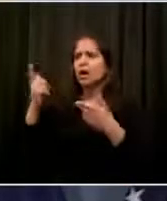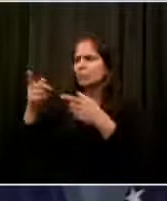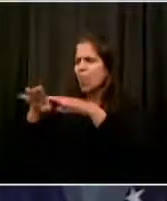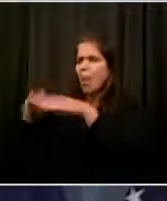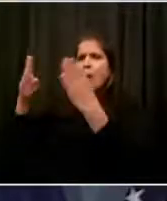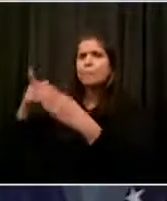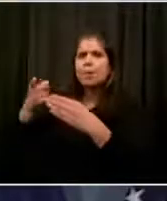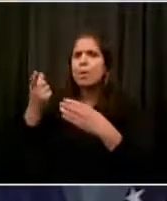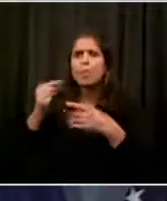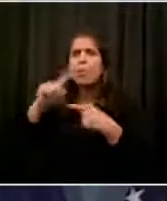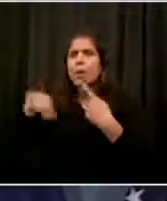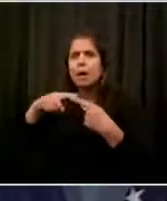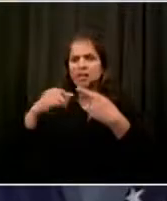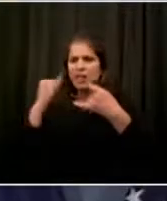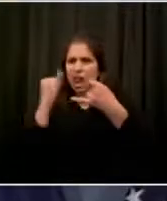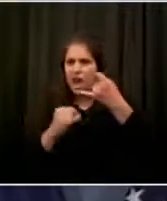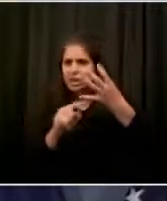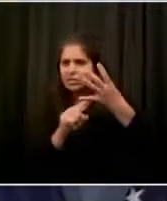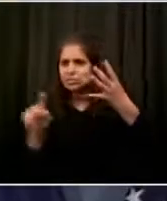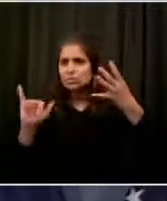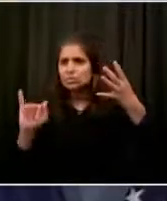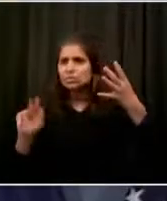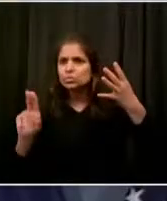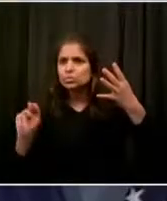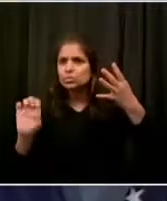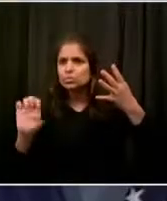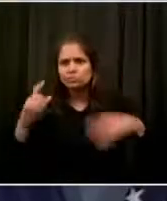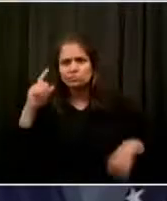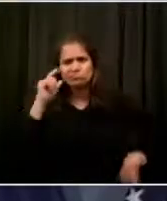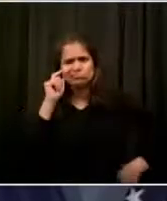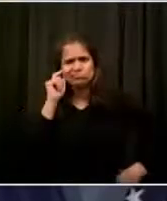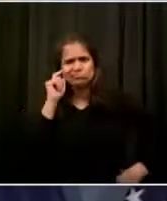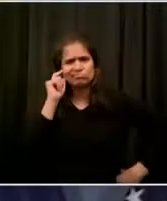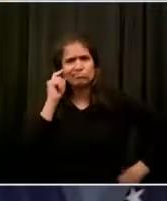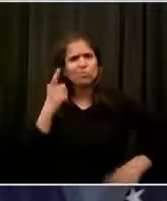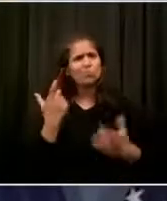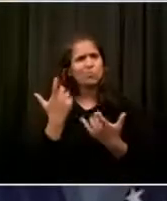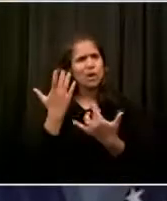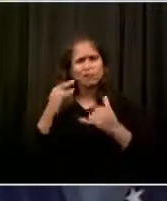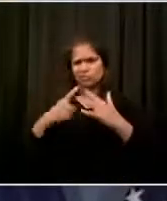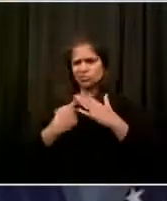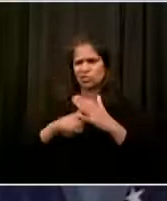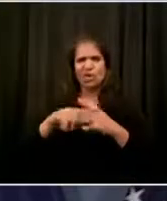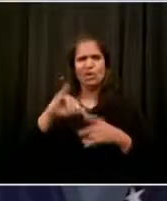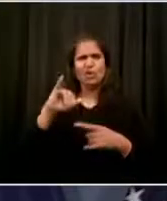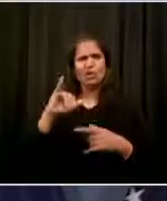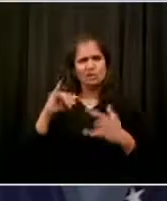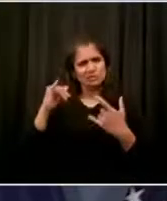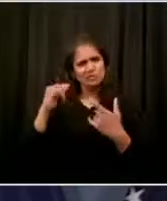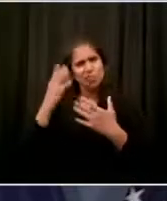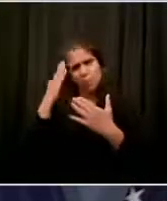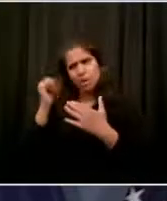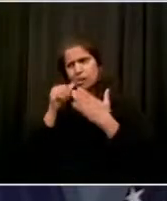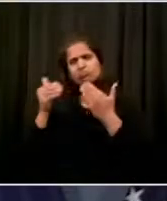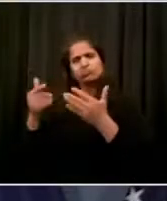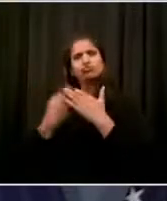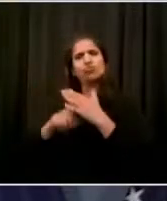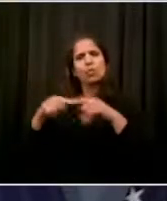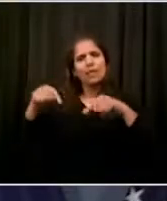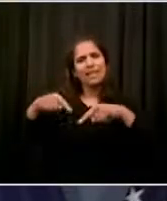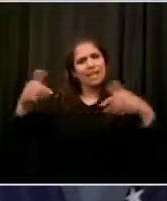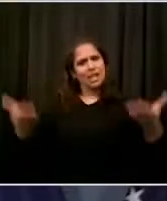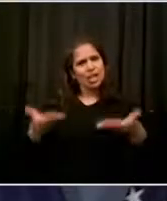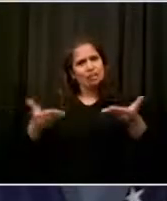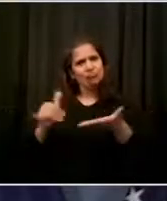two parts to that answer. Absolutely. Is it, if you will, legally possible that we could get to phase two